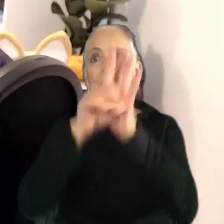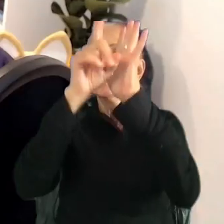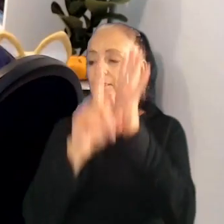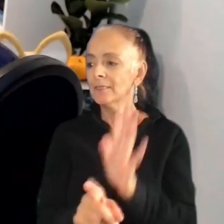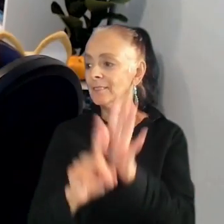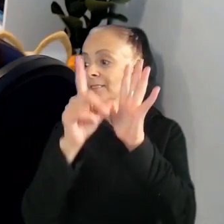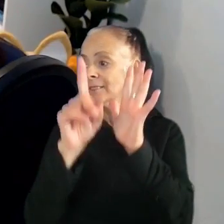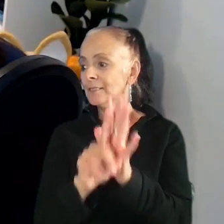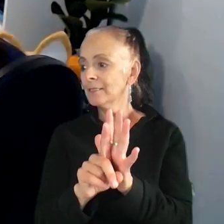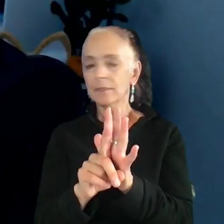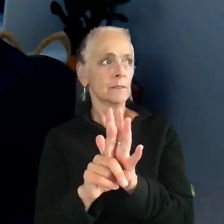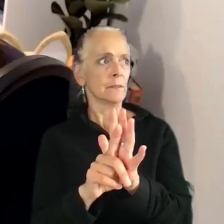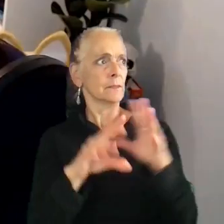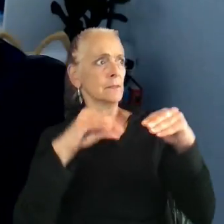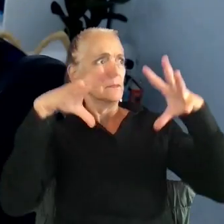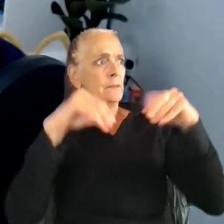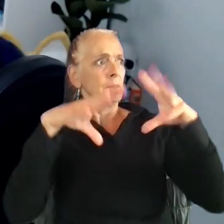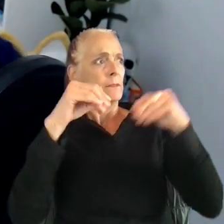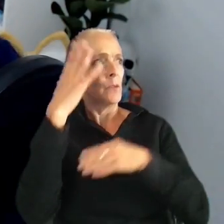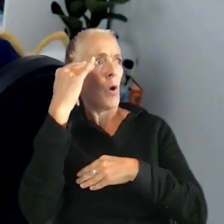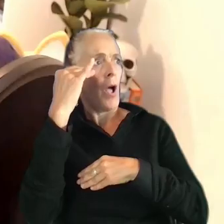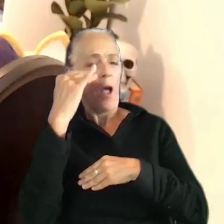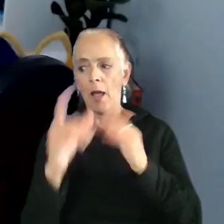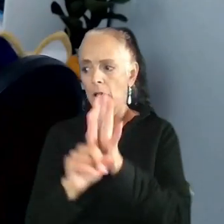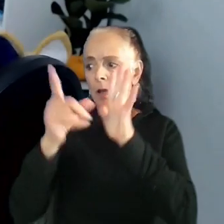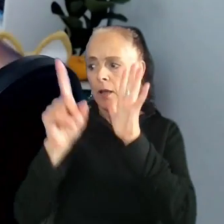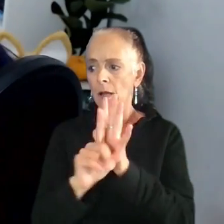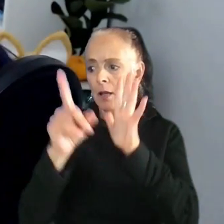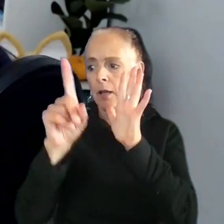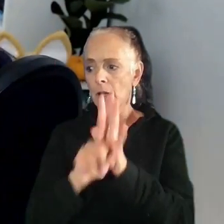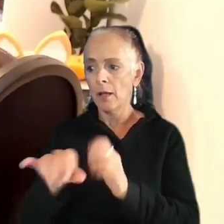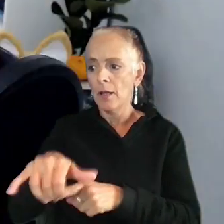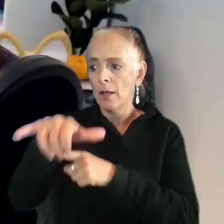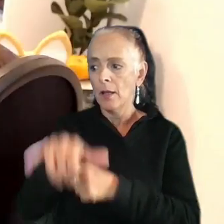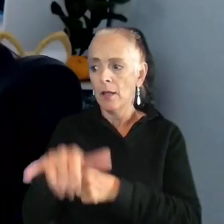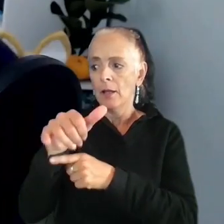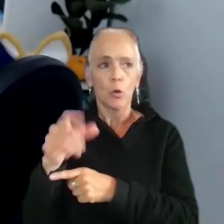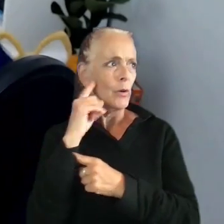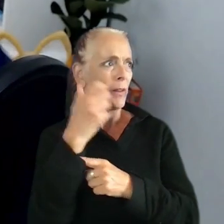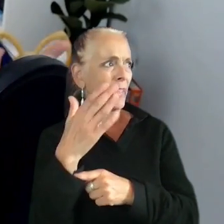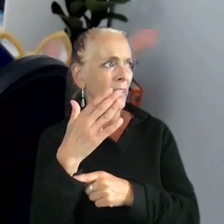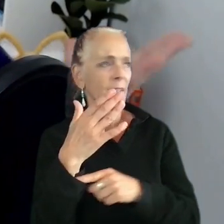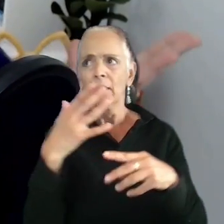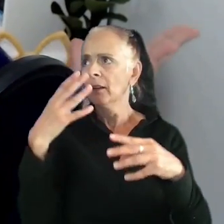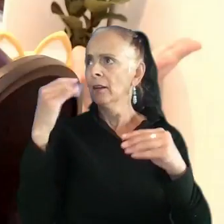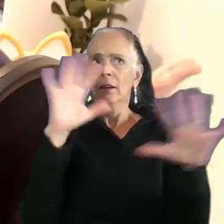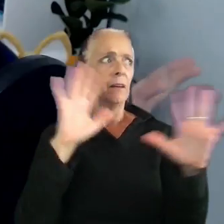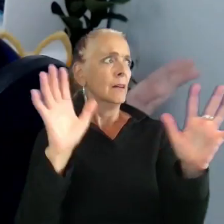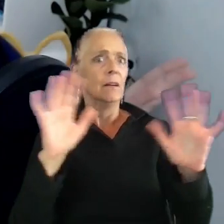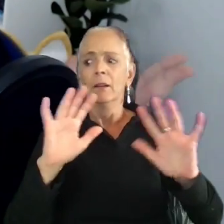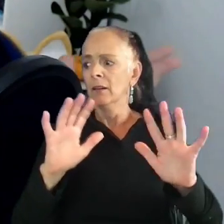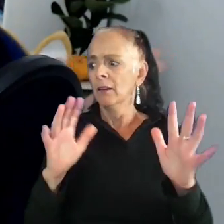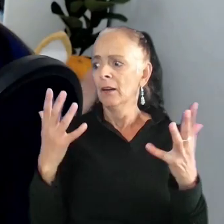Why are the lights flashing? Do you hear anything? Where's this? Where's the captions?